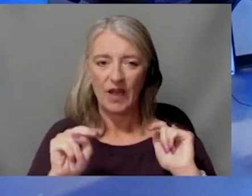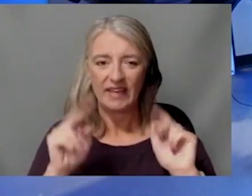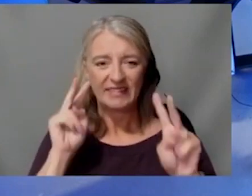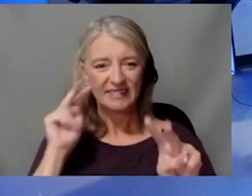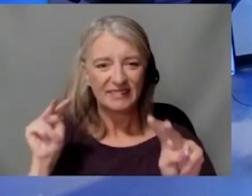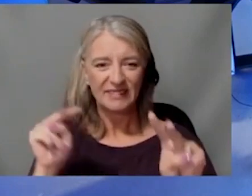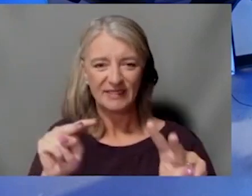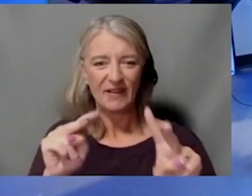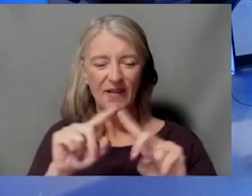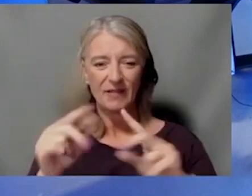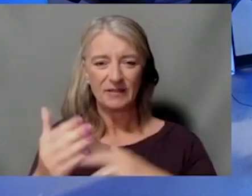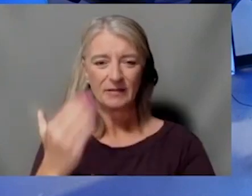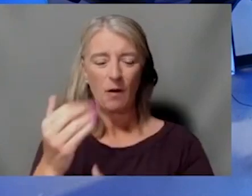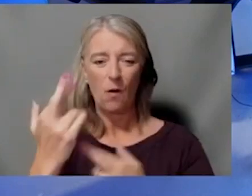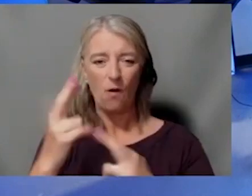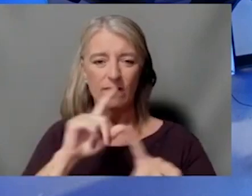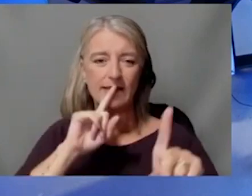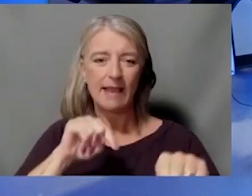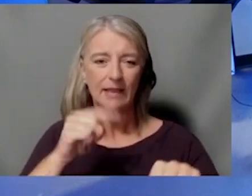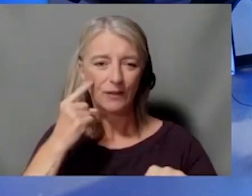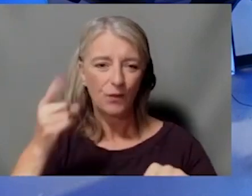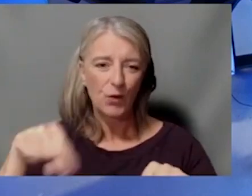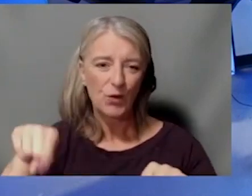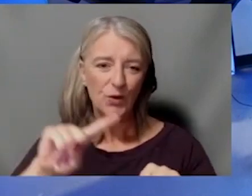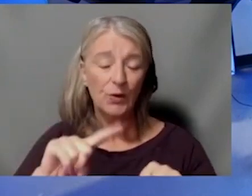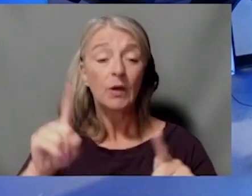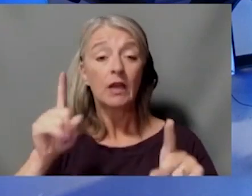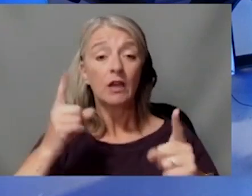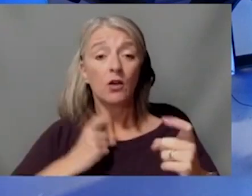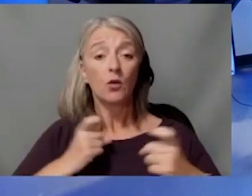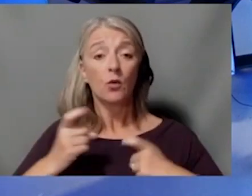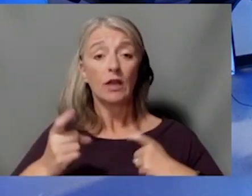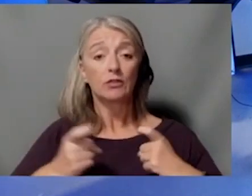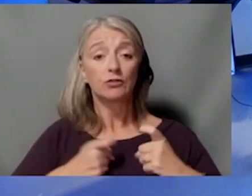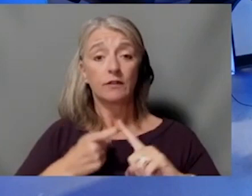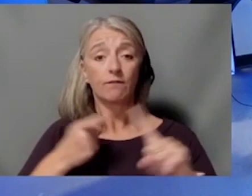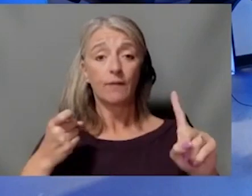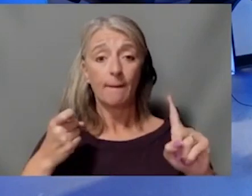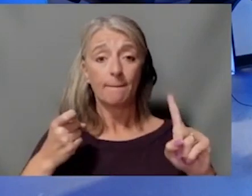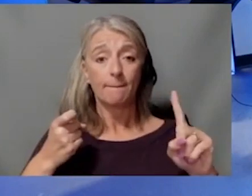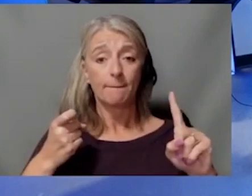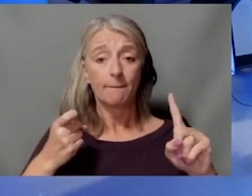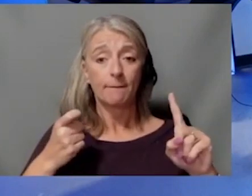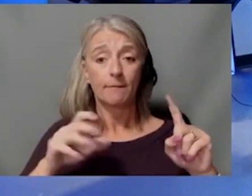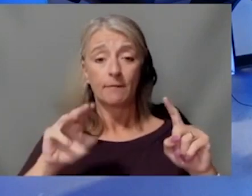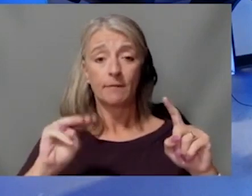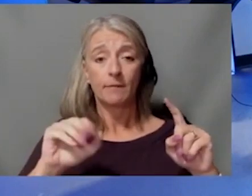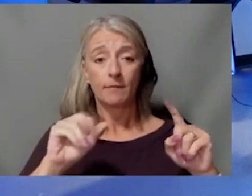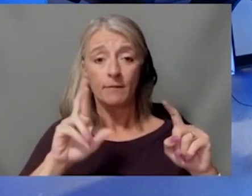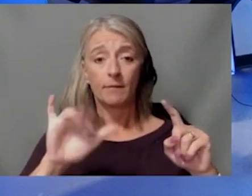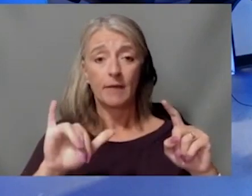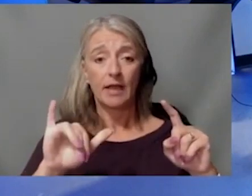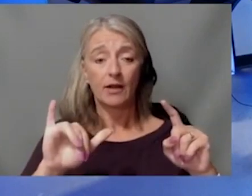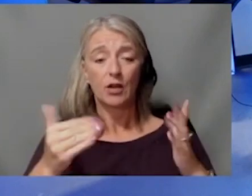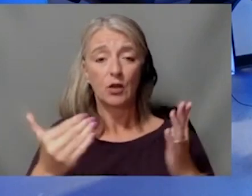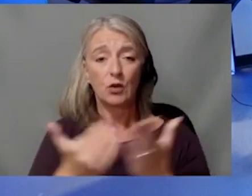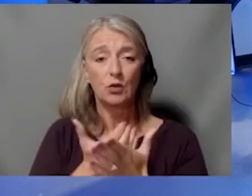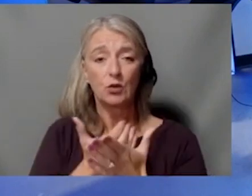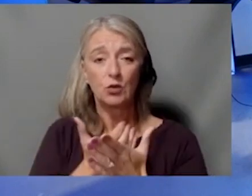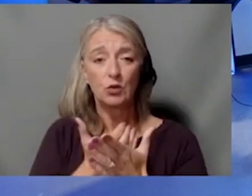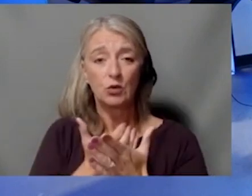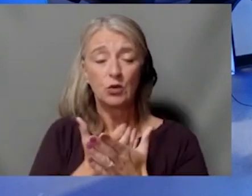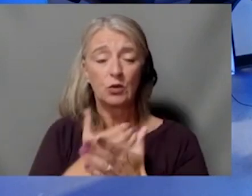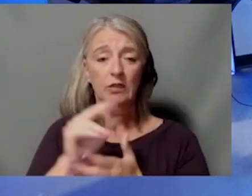for you. Question from Mary. What does the new designation mean for the Health System St. Francis campus in